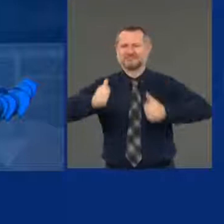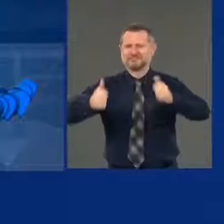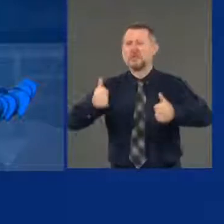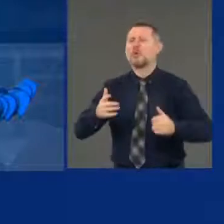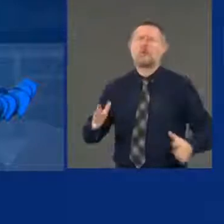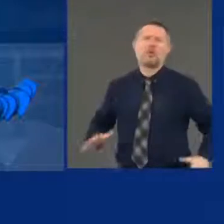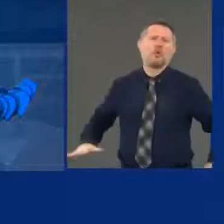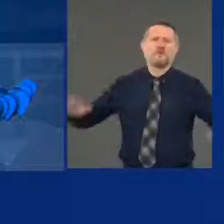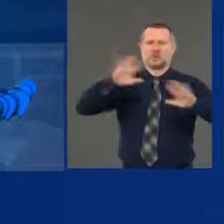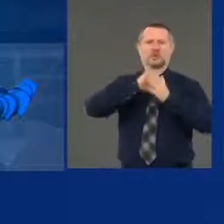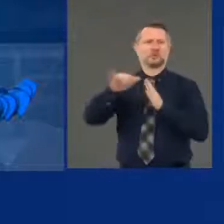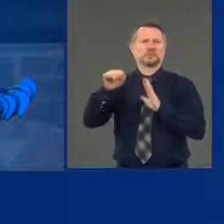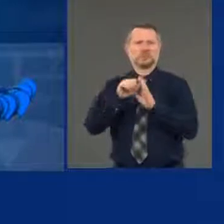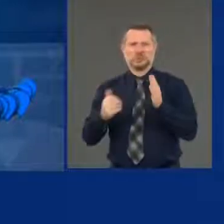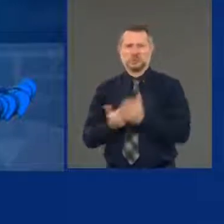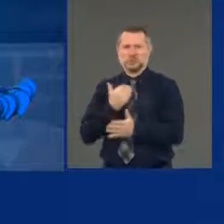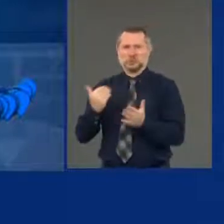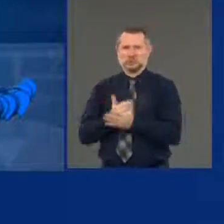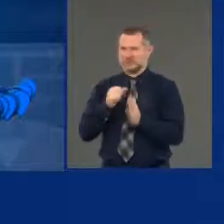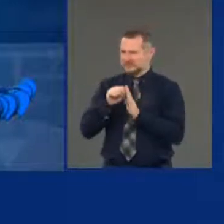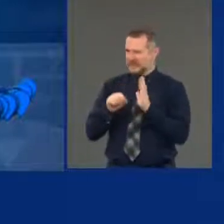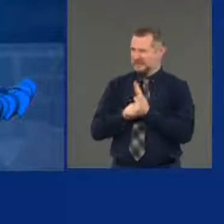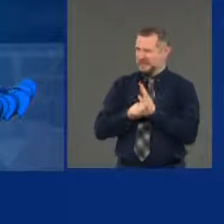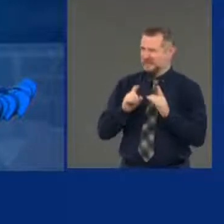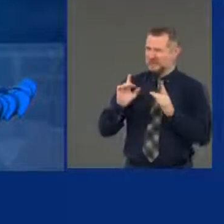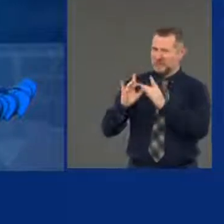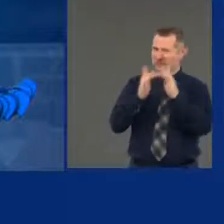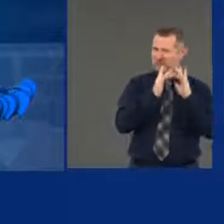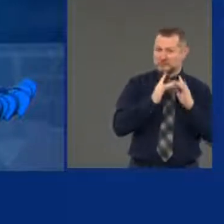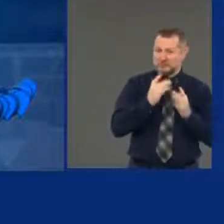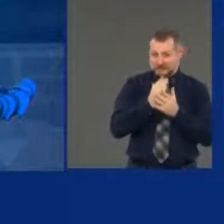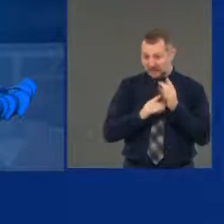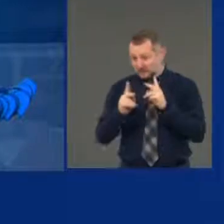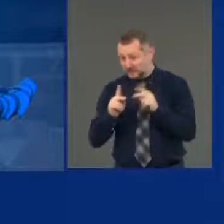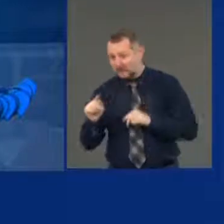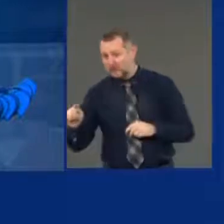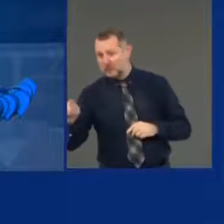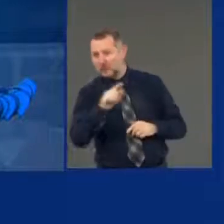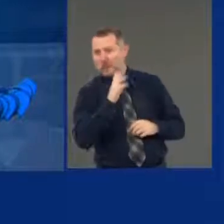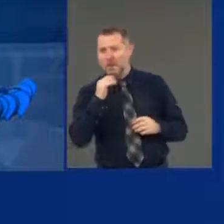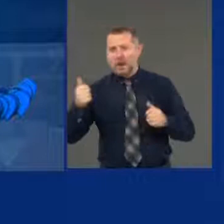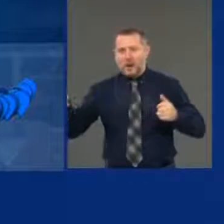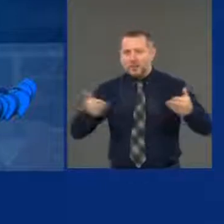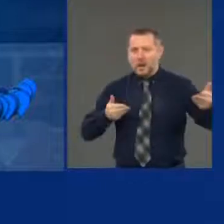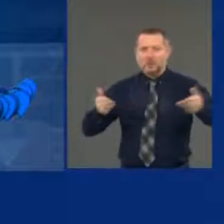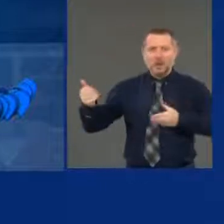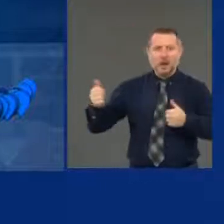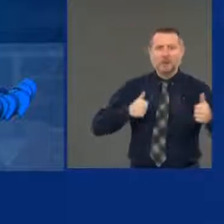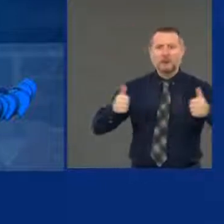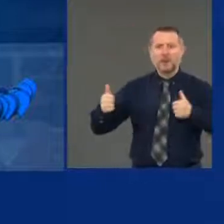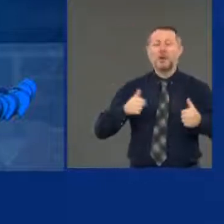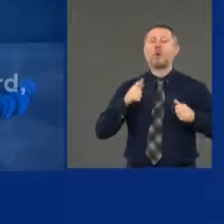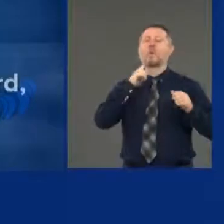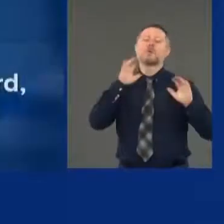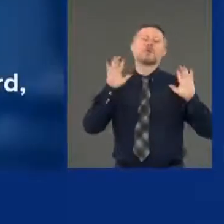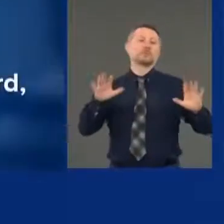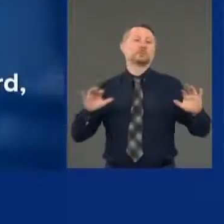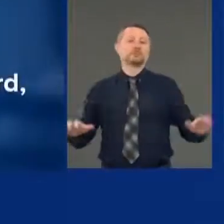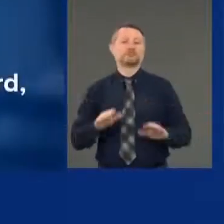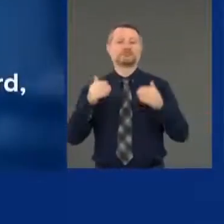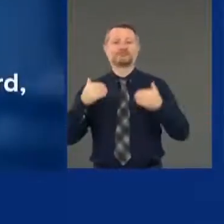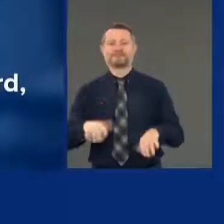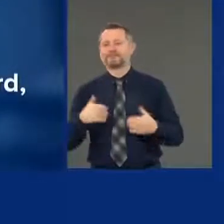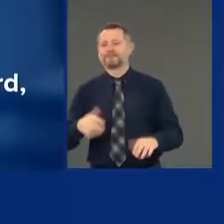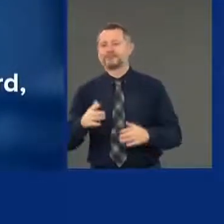And we've had people who have helped us, who have done extraordinarily great public service on a voluntary